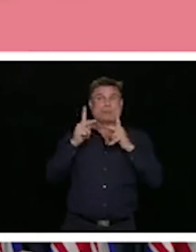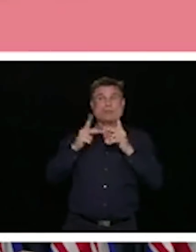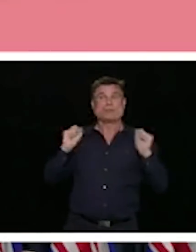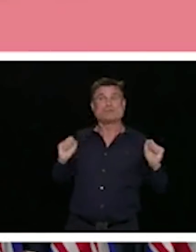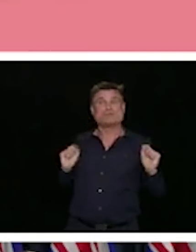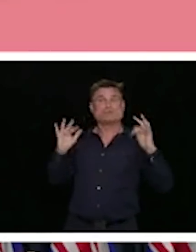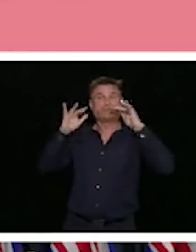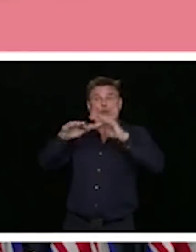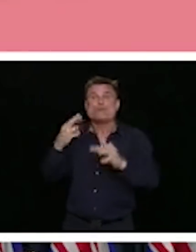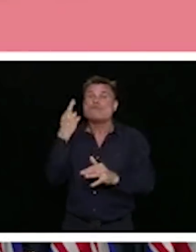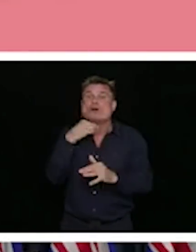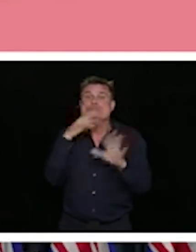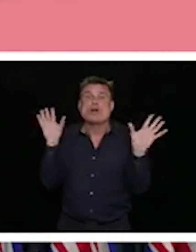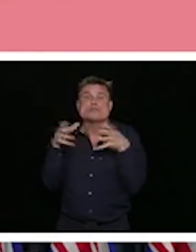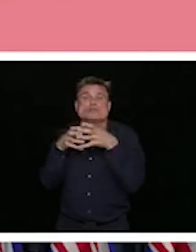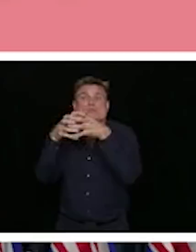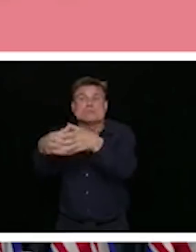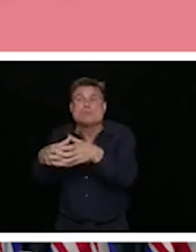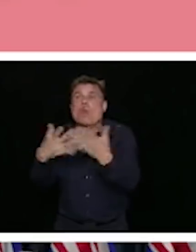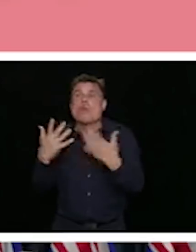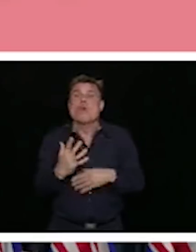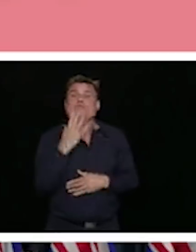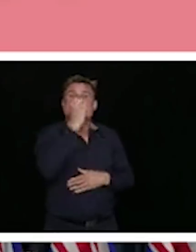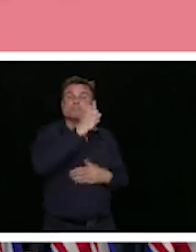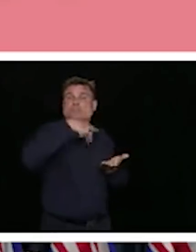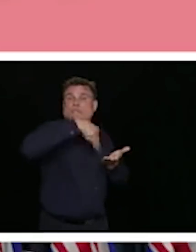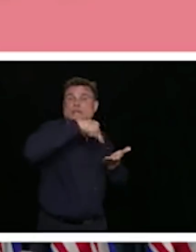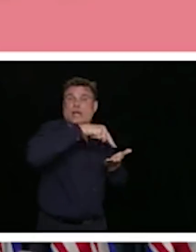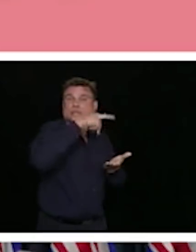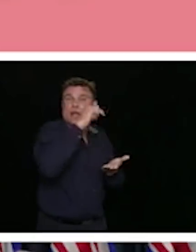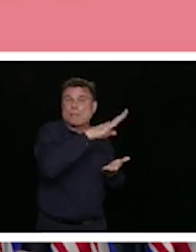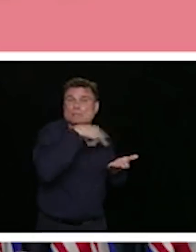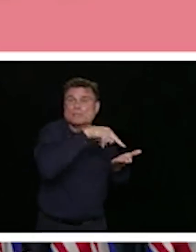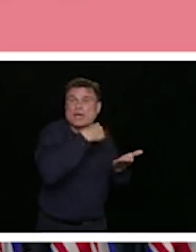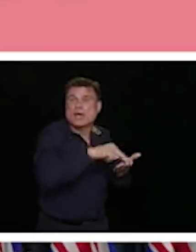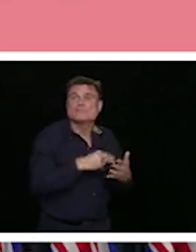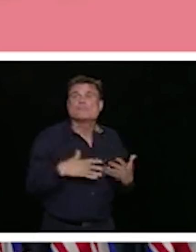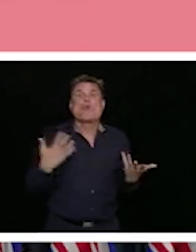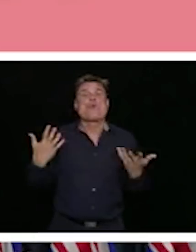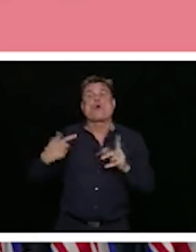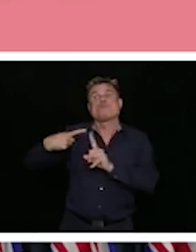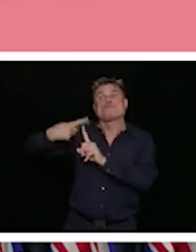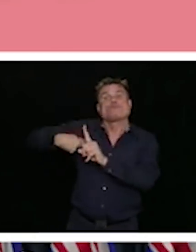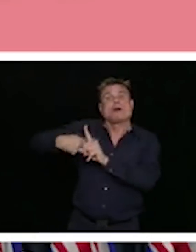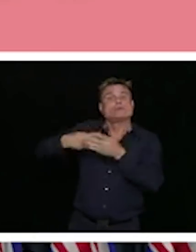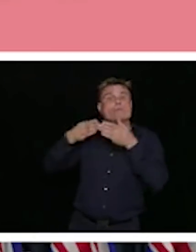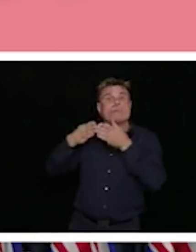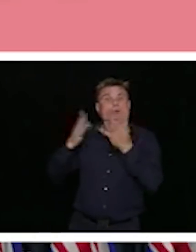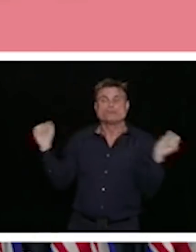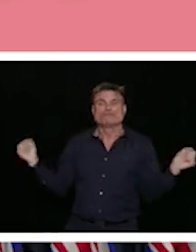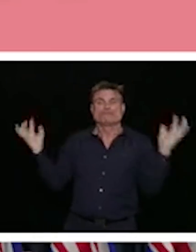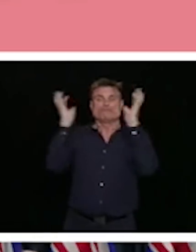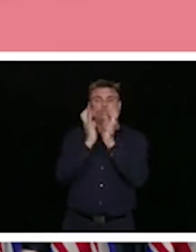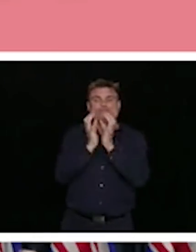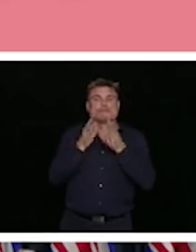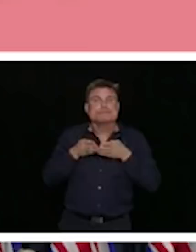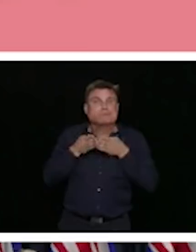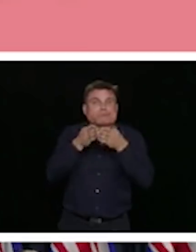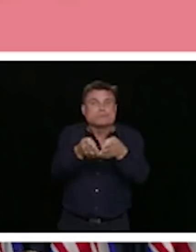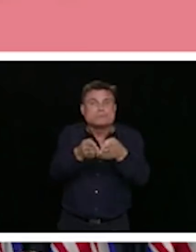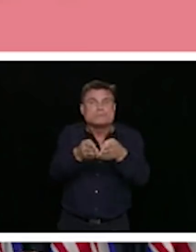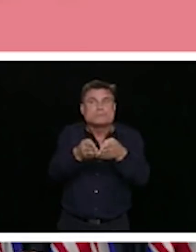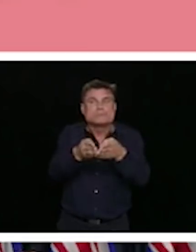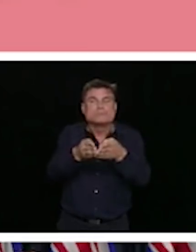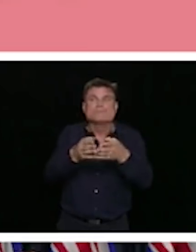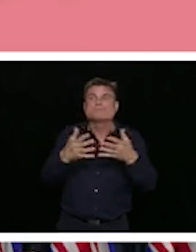bars and clubs, but also in houseboats, in resorts, at private homes. And the challenge with that is we